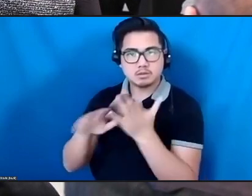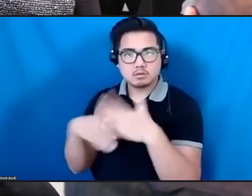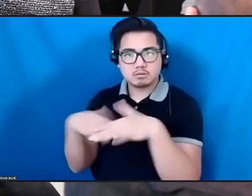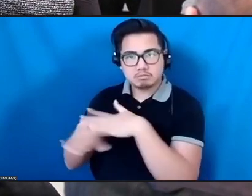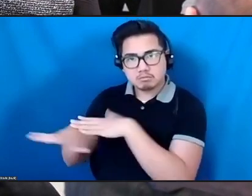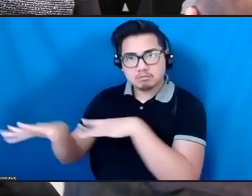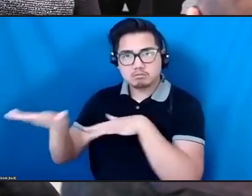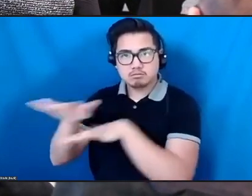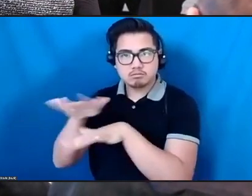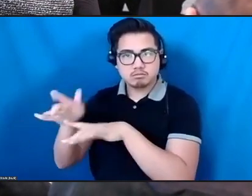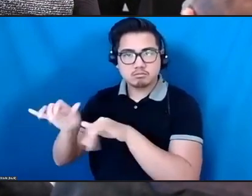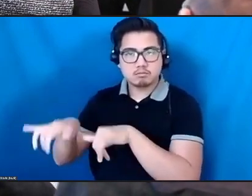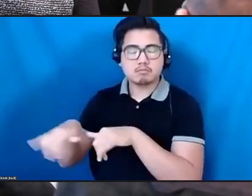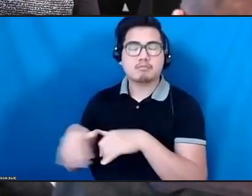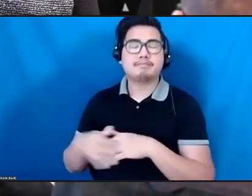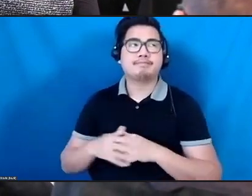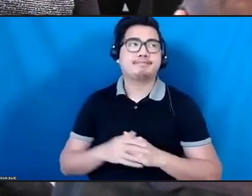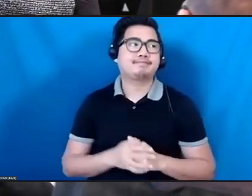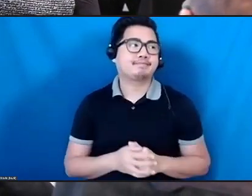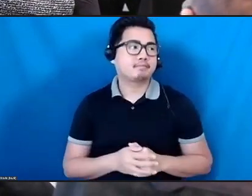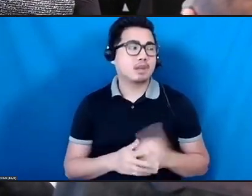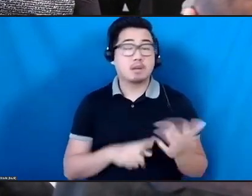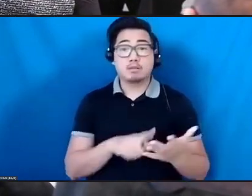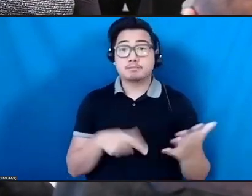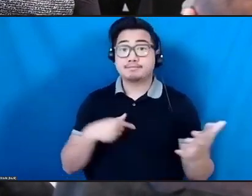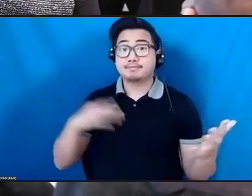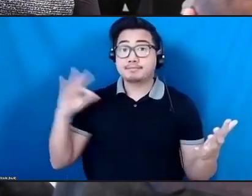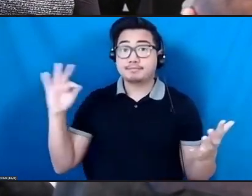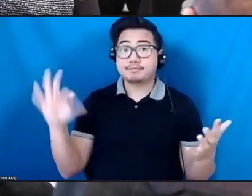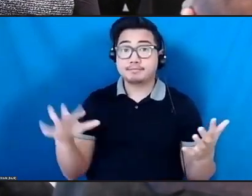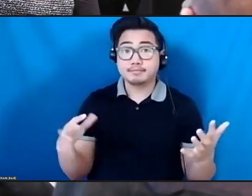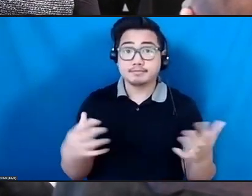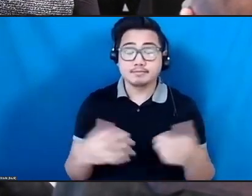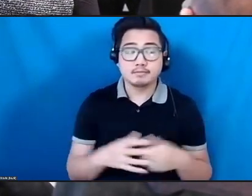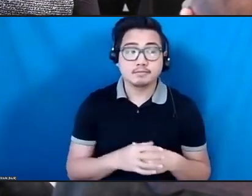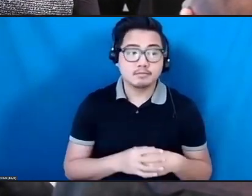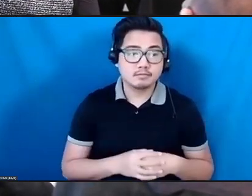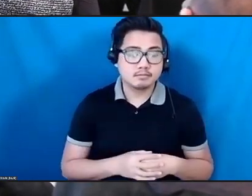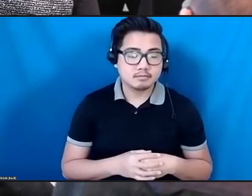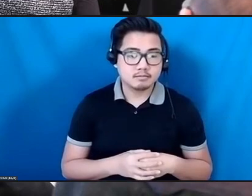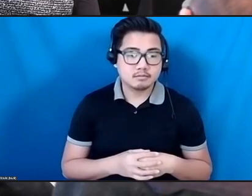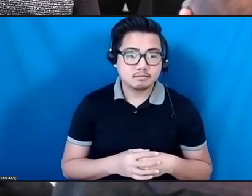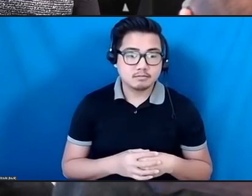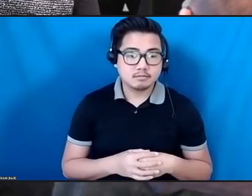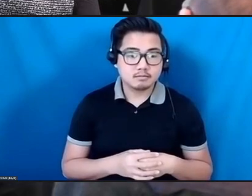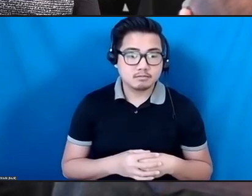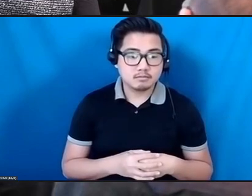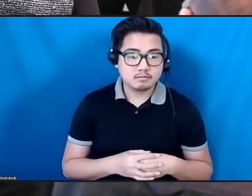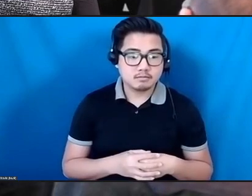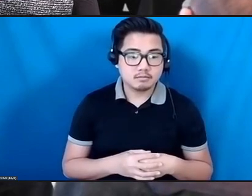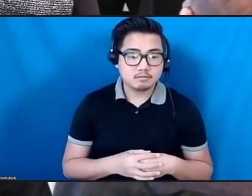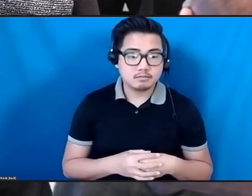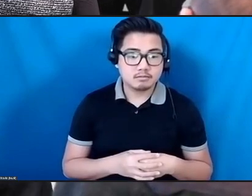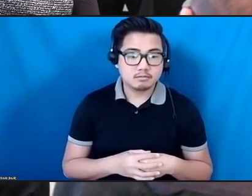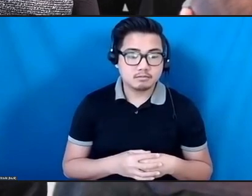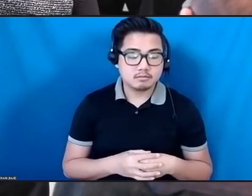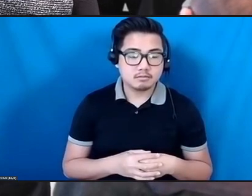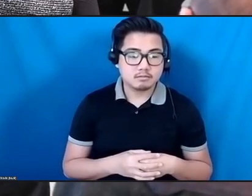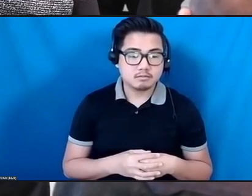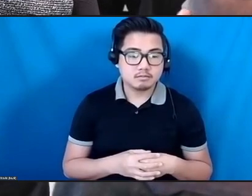think the parts of this,